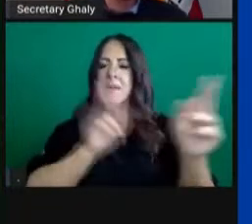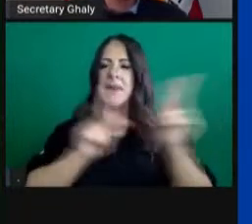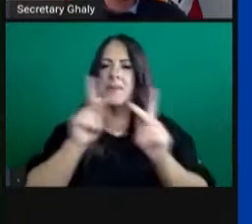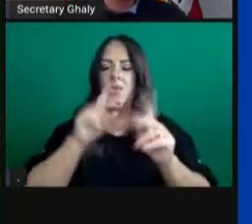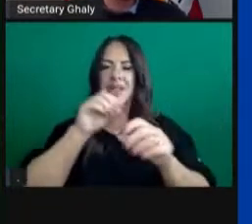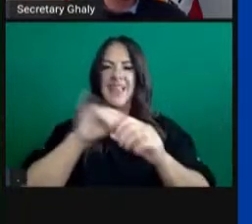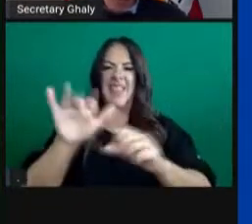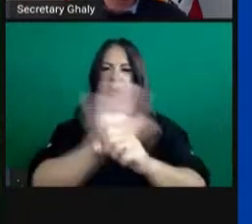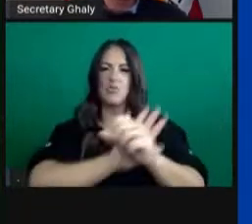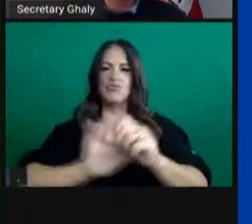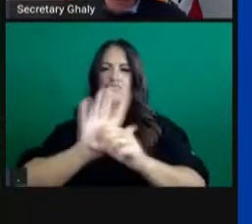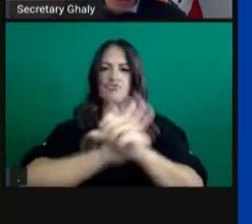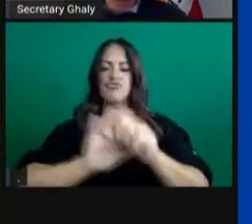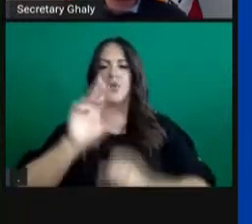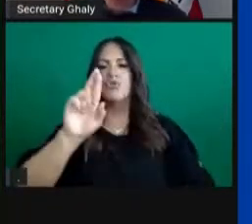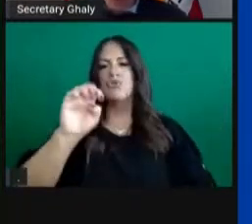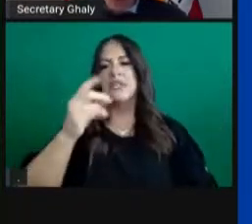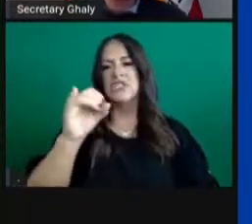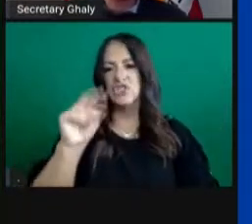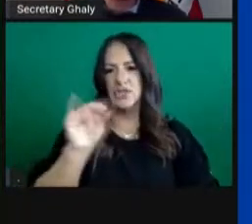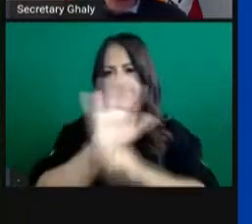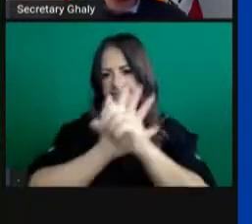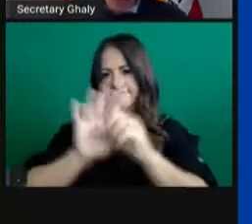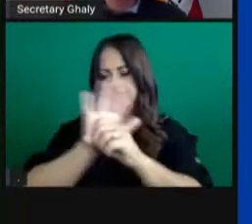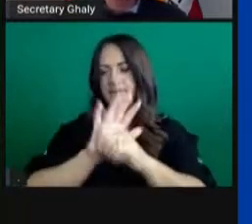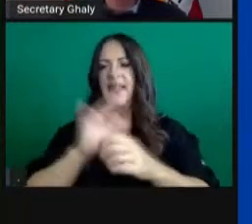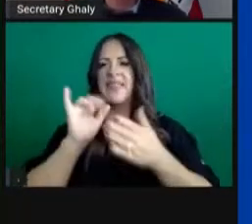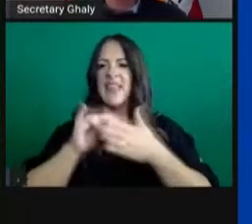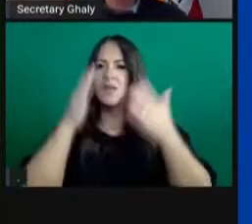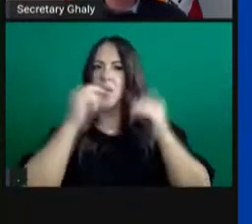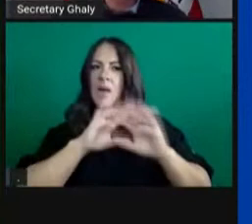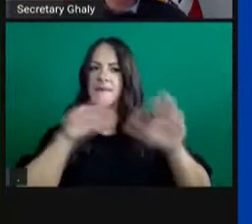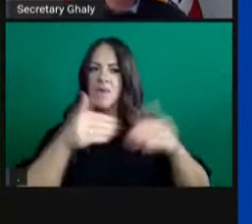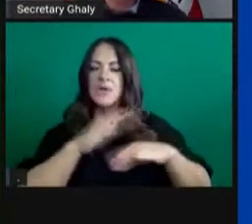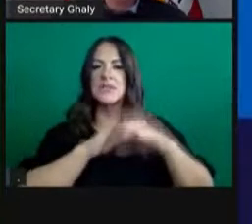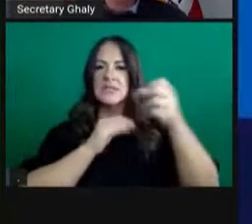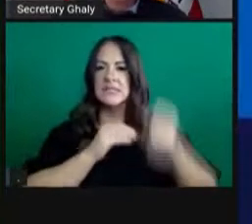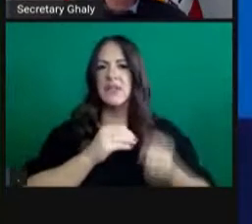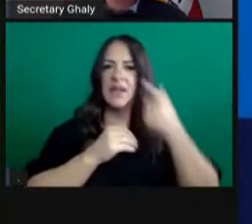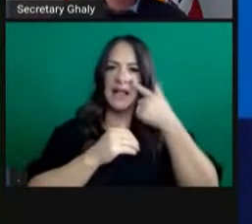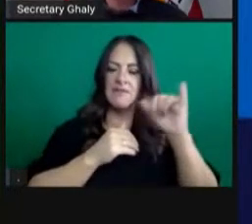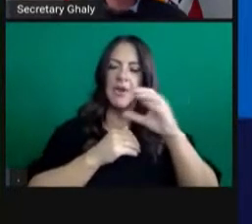this is what we're doing in Southern California and the San Joaquin Valley. Next slide.